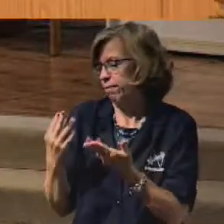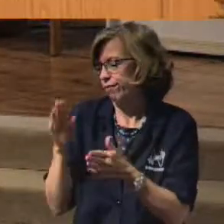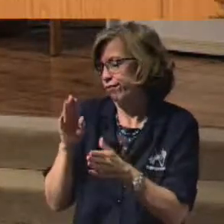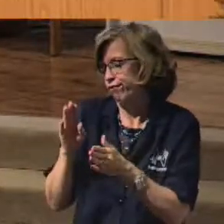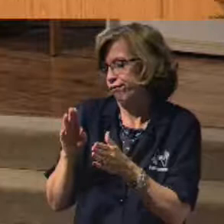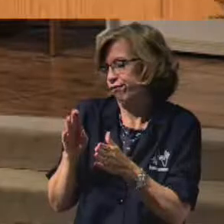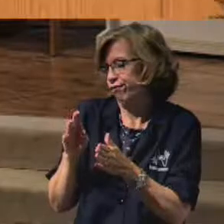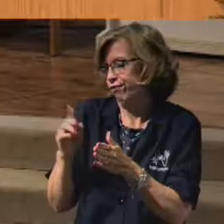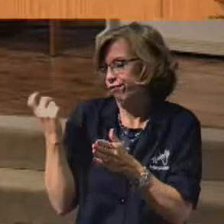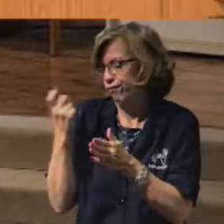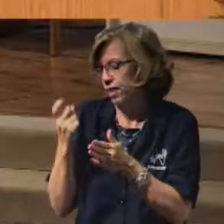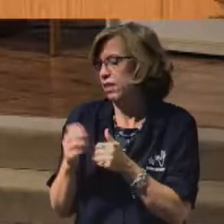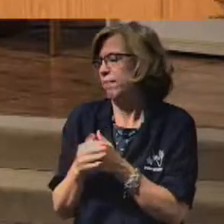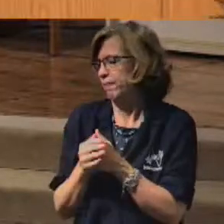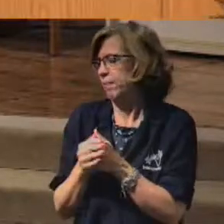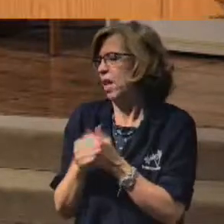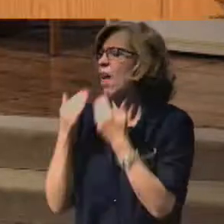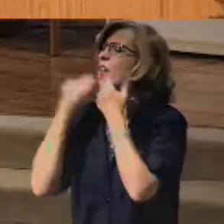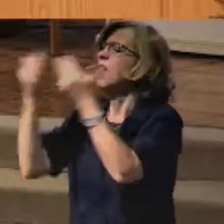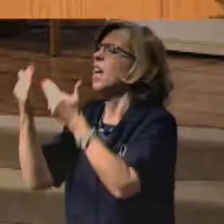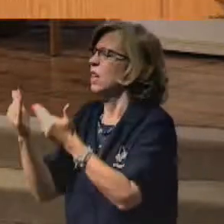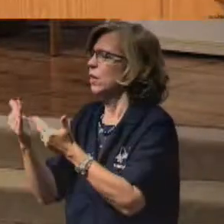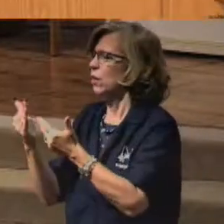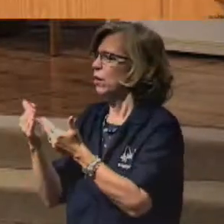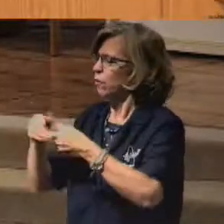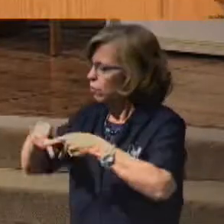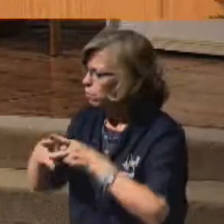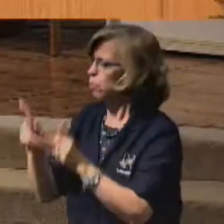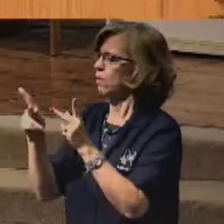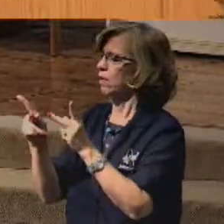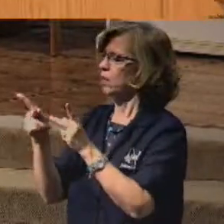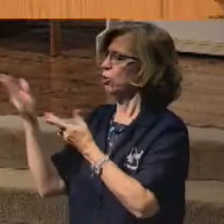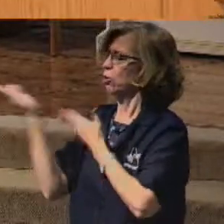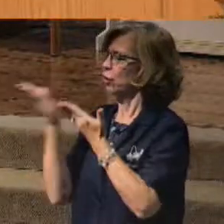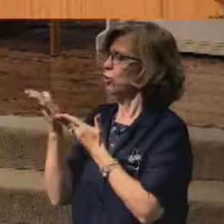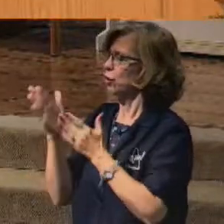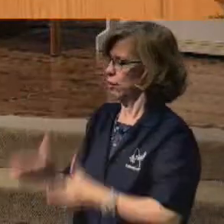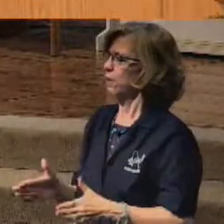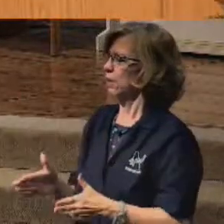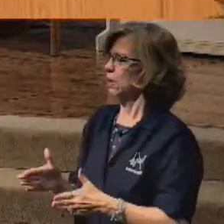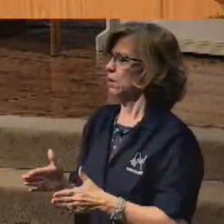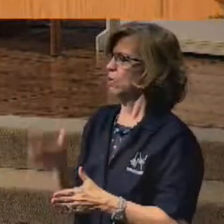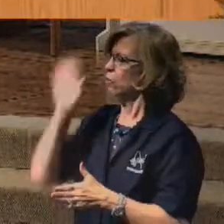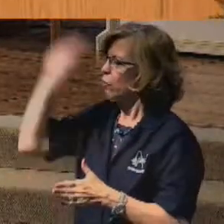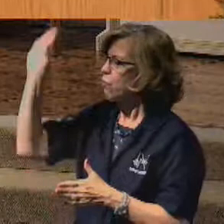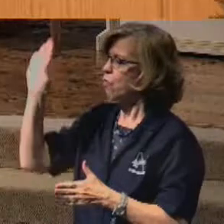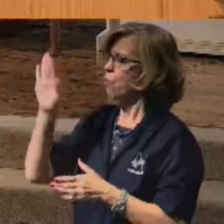Thank you for the privilege of being a servant in your mighty army.